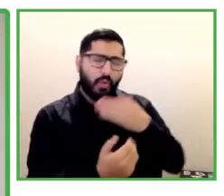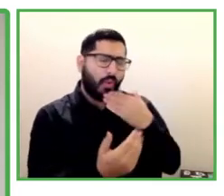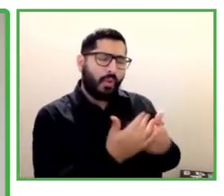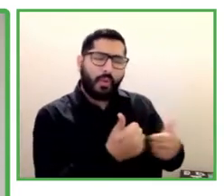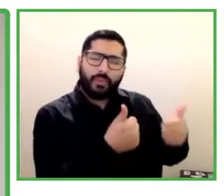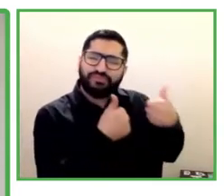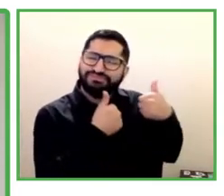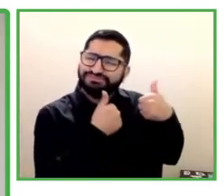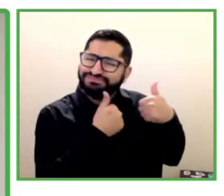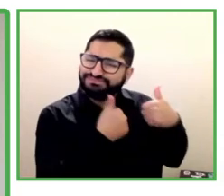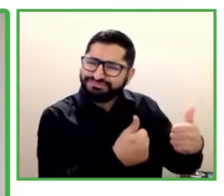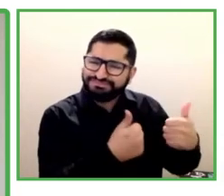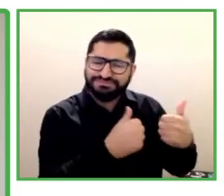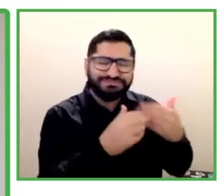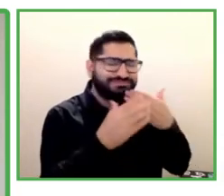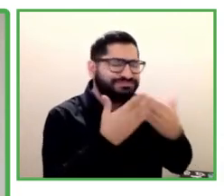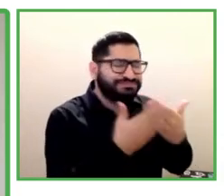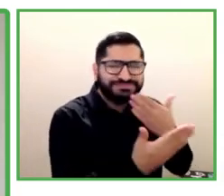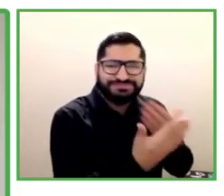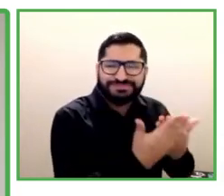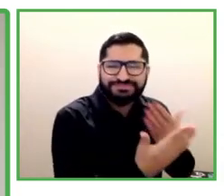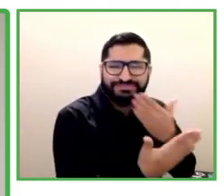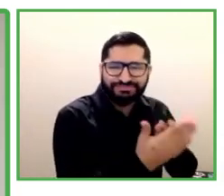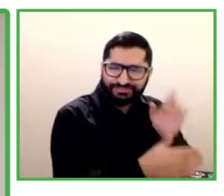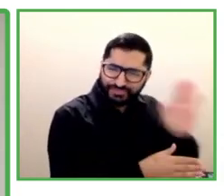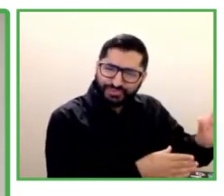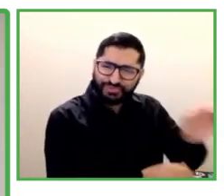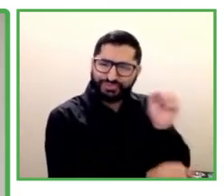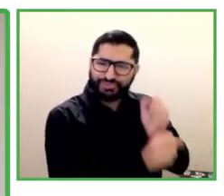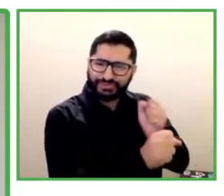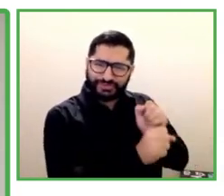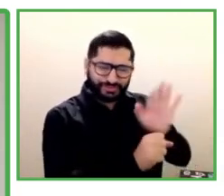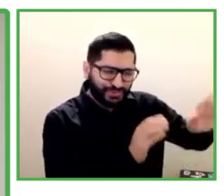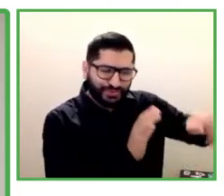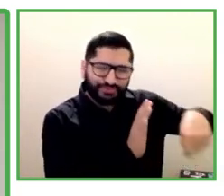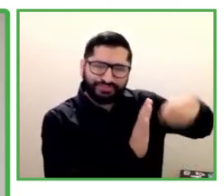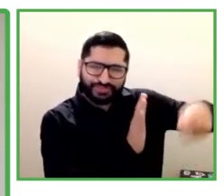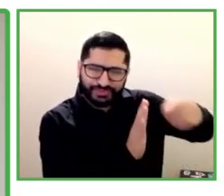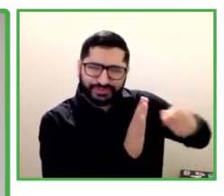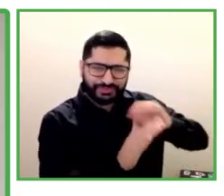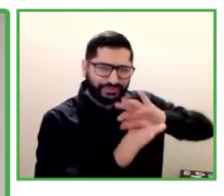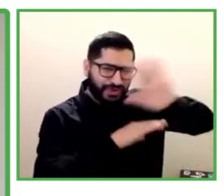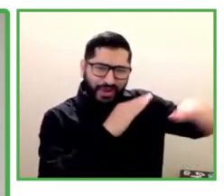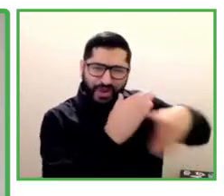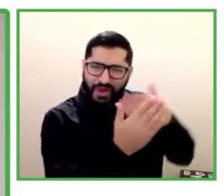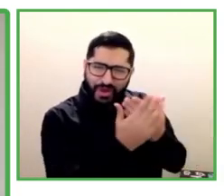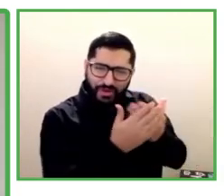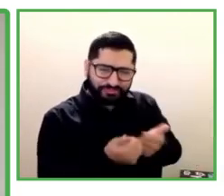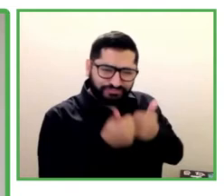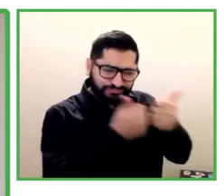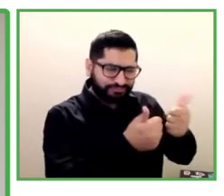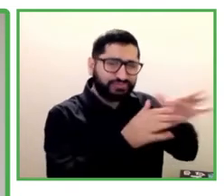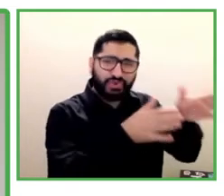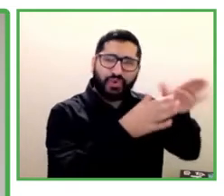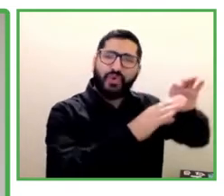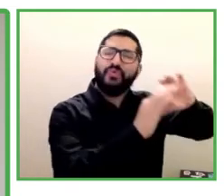does. Thank you. Let me now introduce our next speaker,